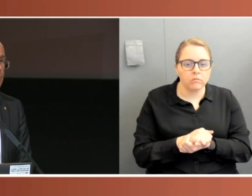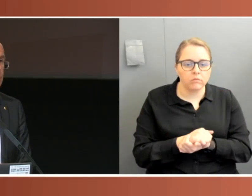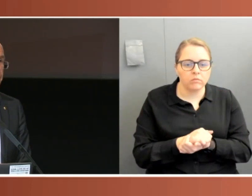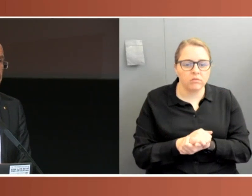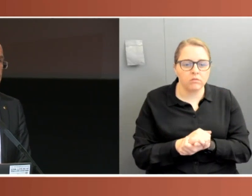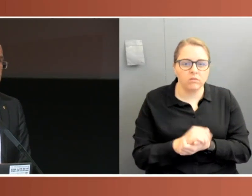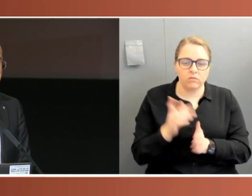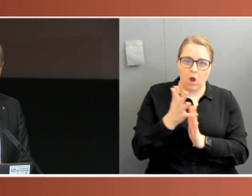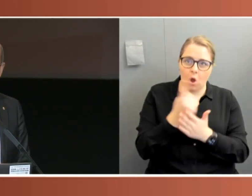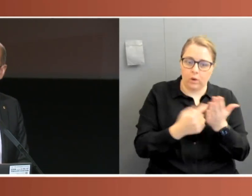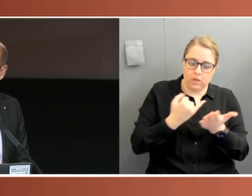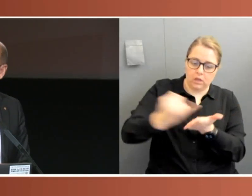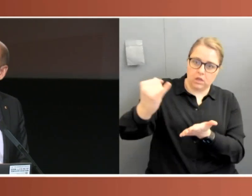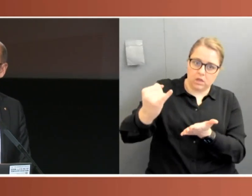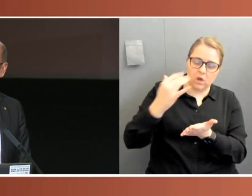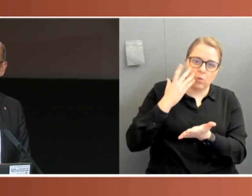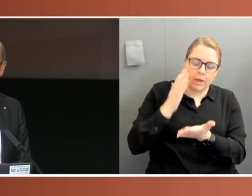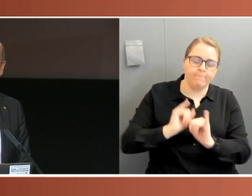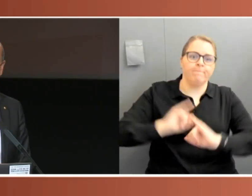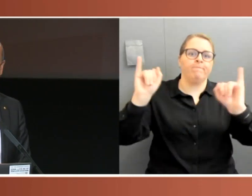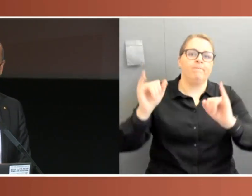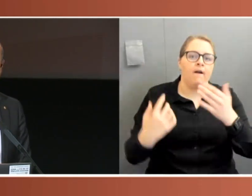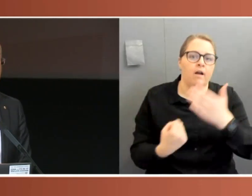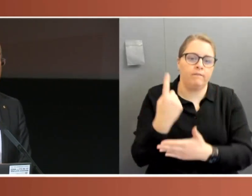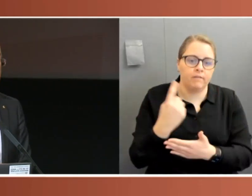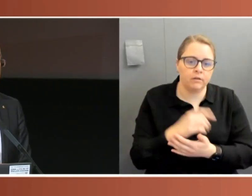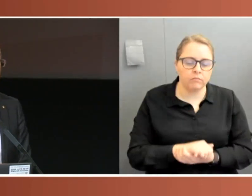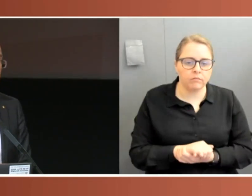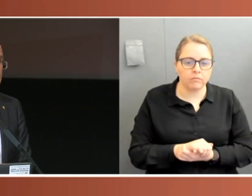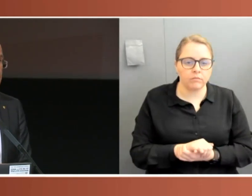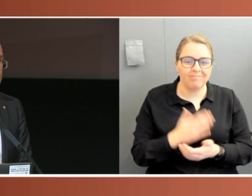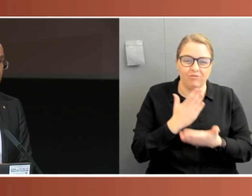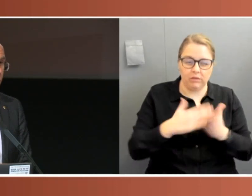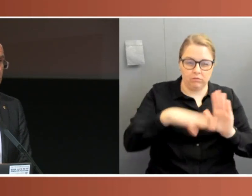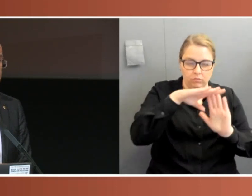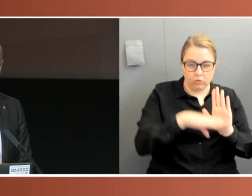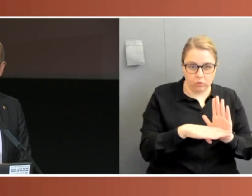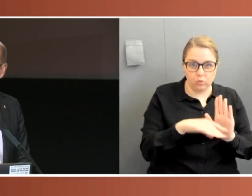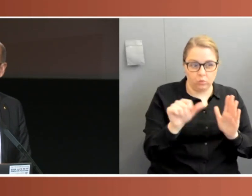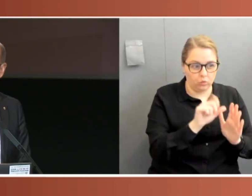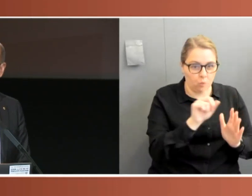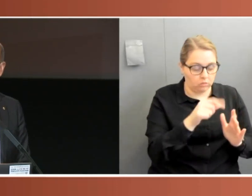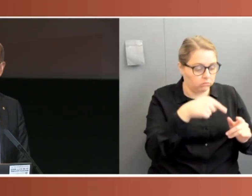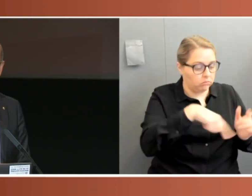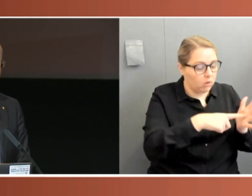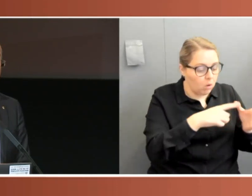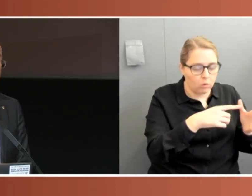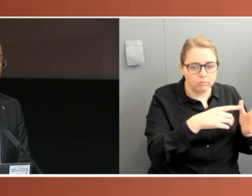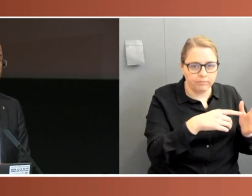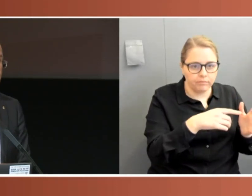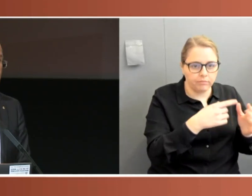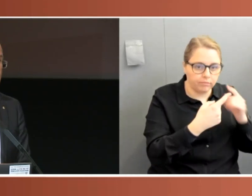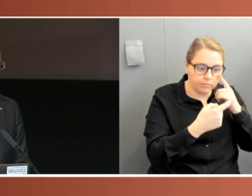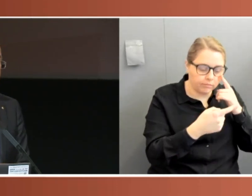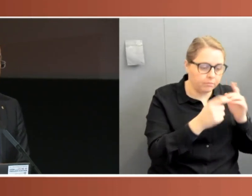cases. It should be, as a fundamental rule, that when the executive makes laws with the benefit of parliamentary